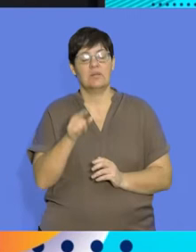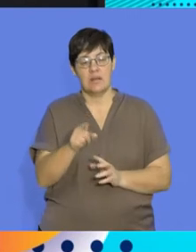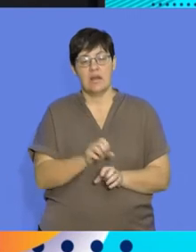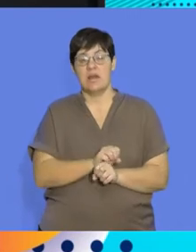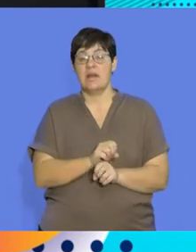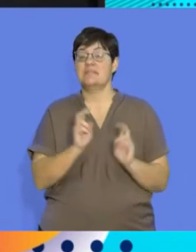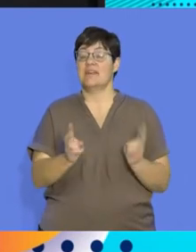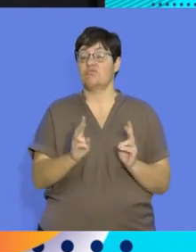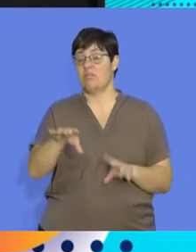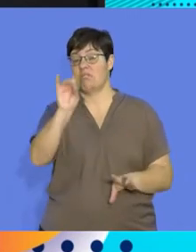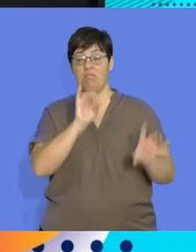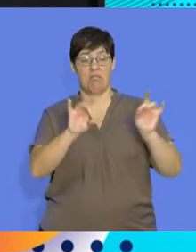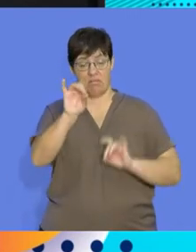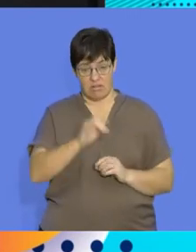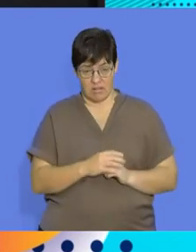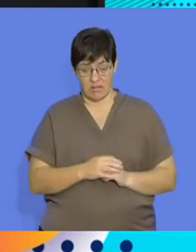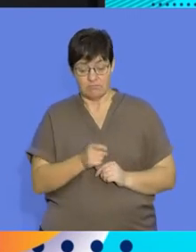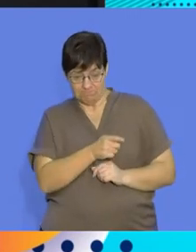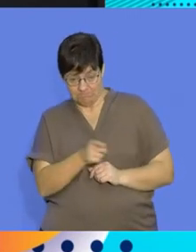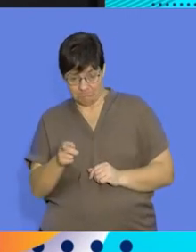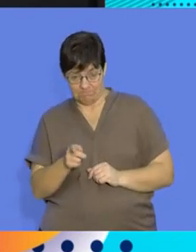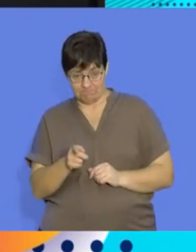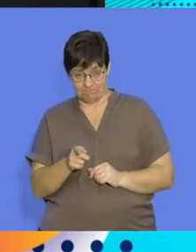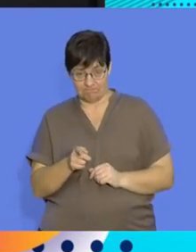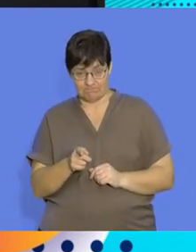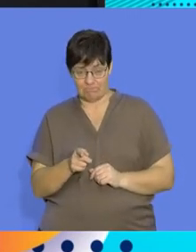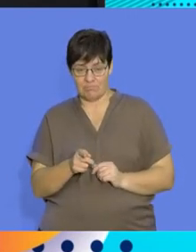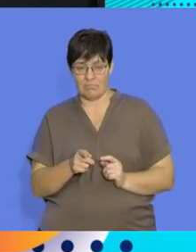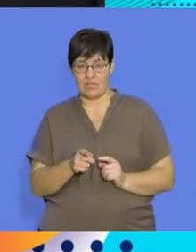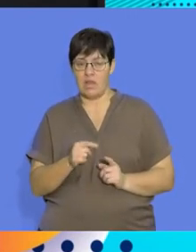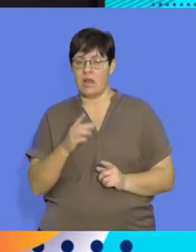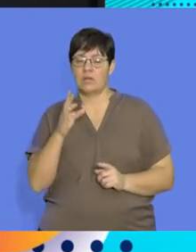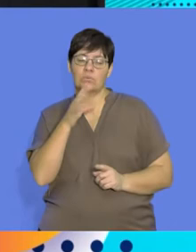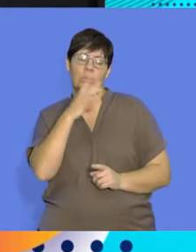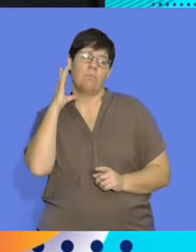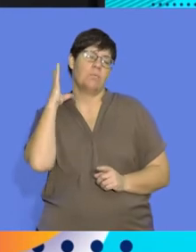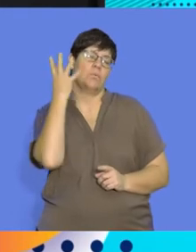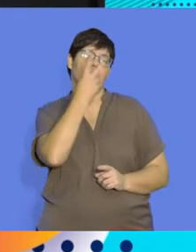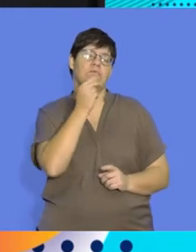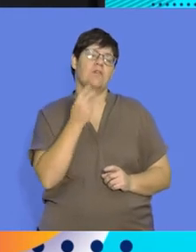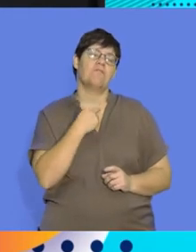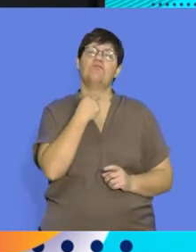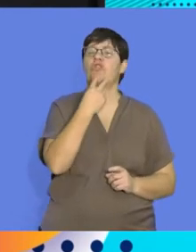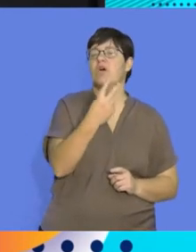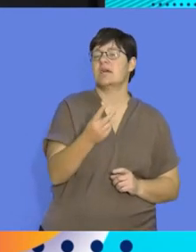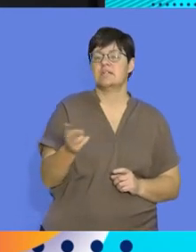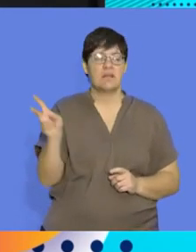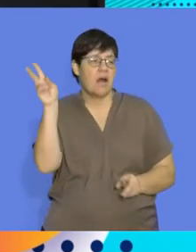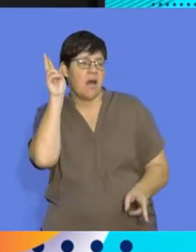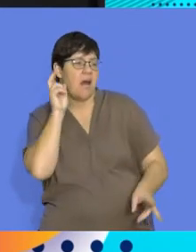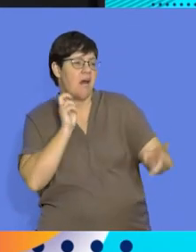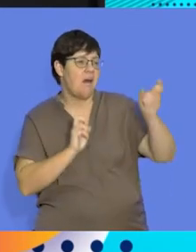in natural selection, we know that those individuals that have the sweetest cries, the sweetest voices, or the most